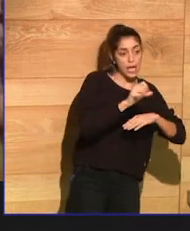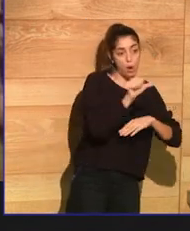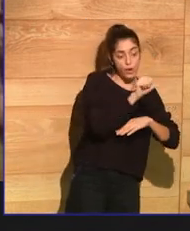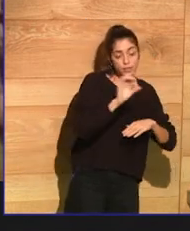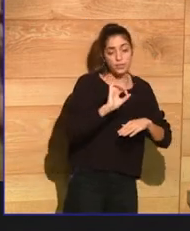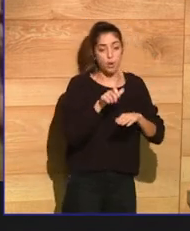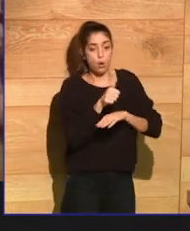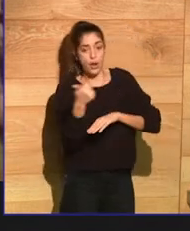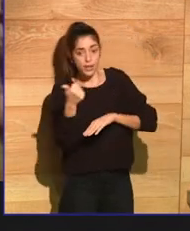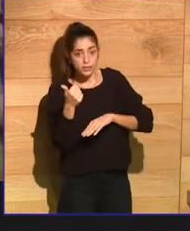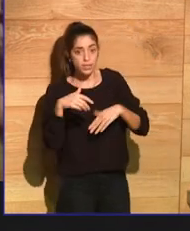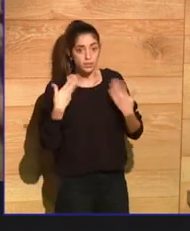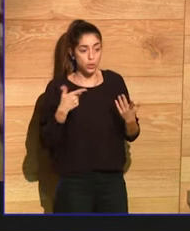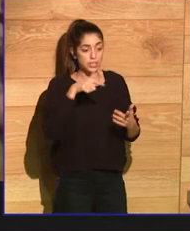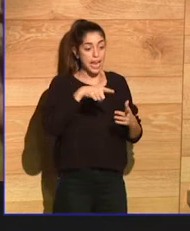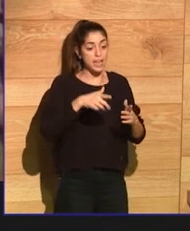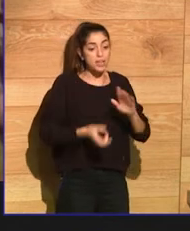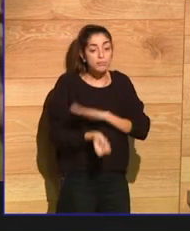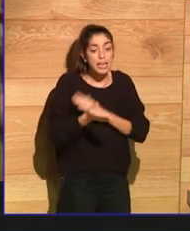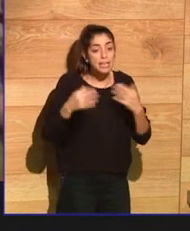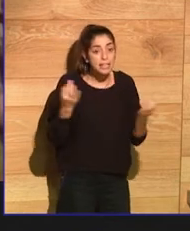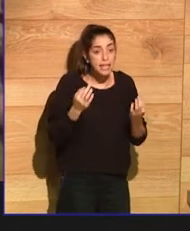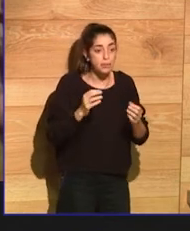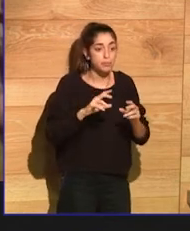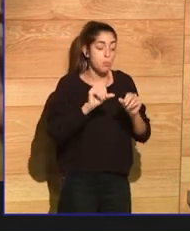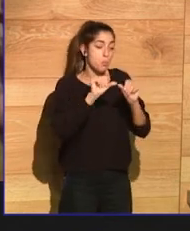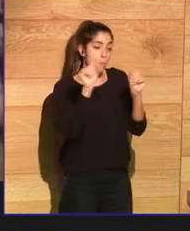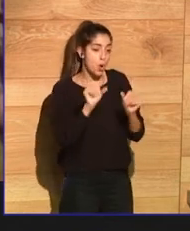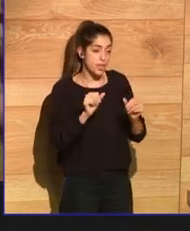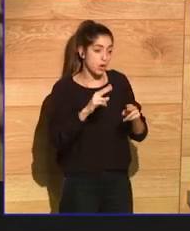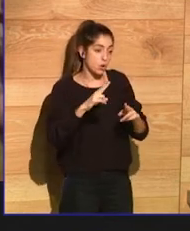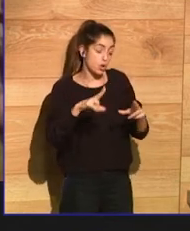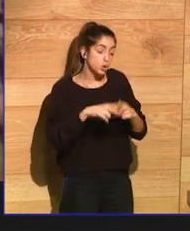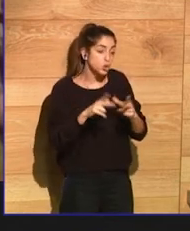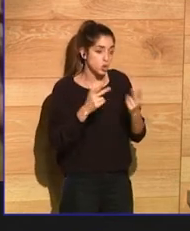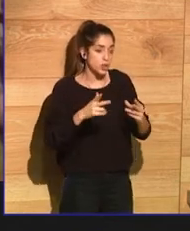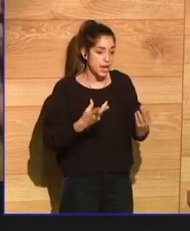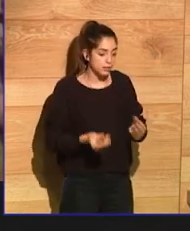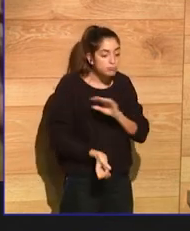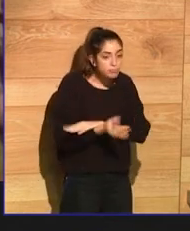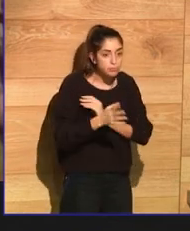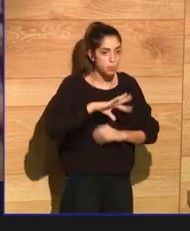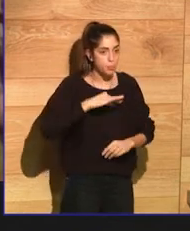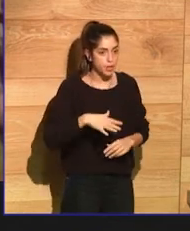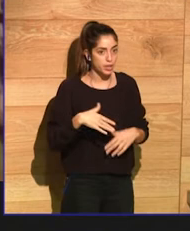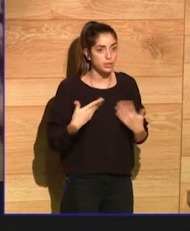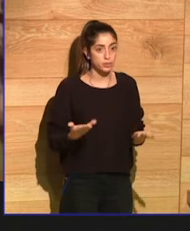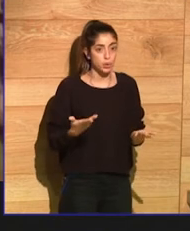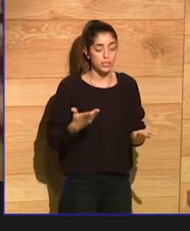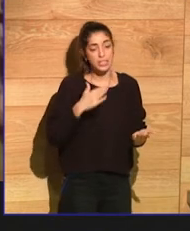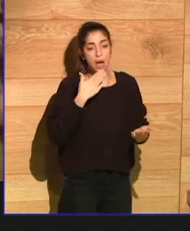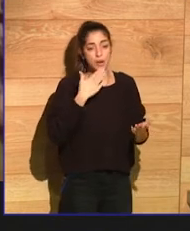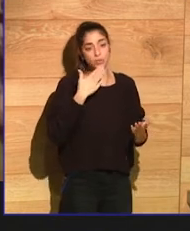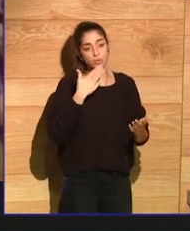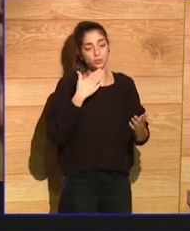But we don't have those places. And now we have more of a virtual sort of frontier where people can get together